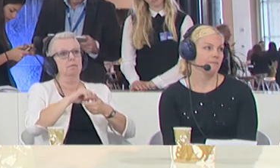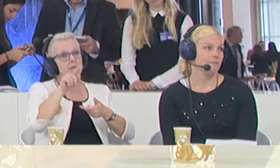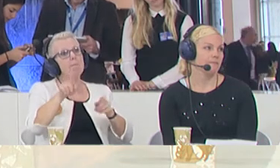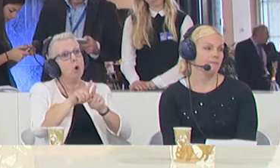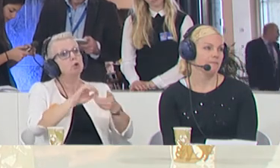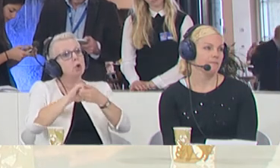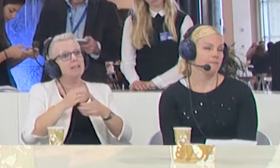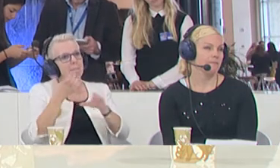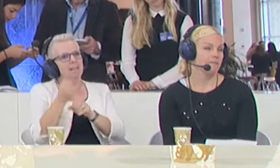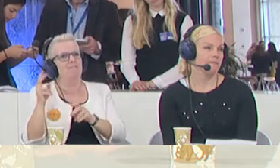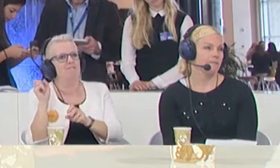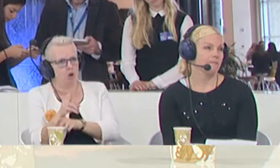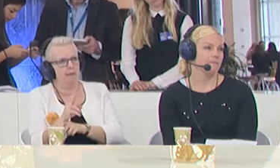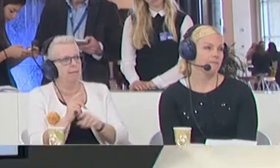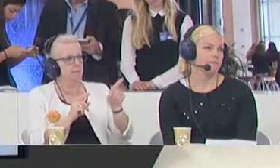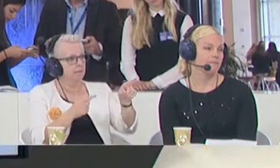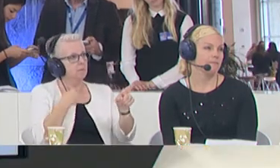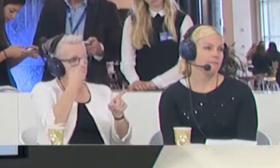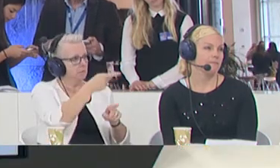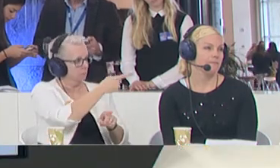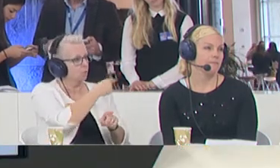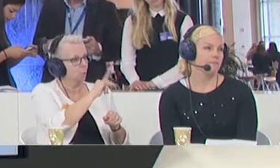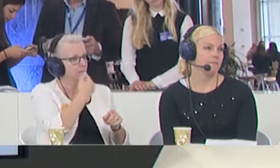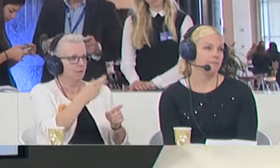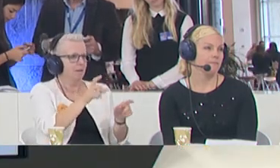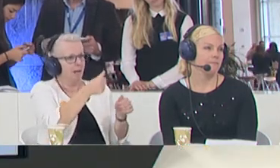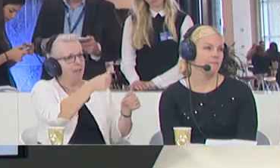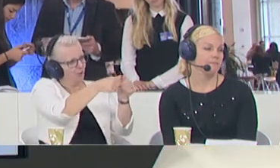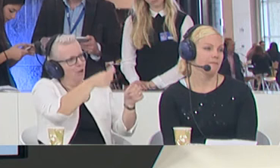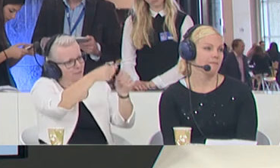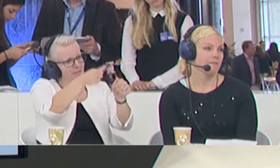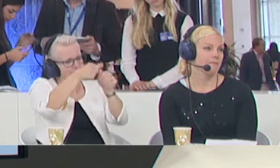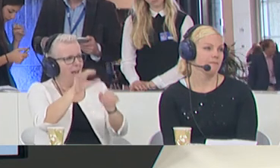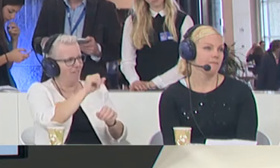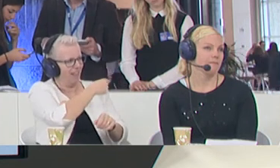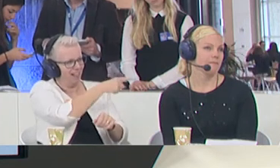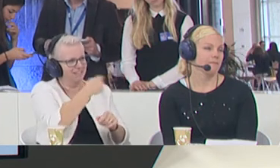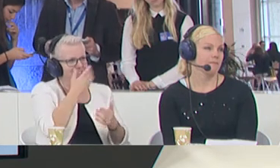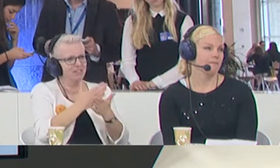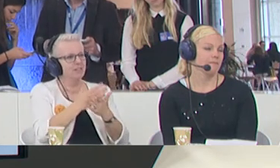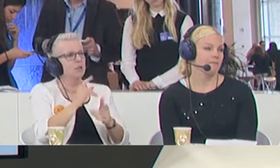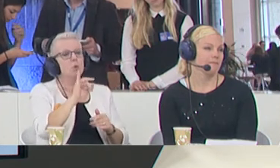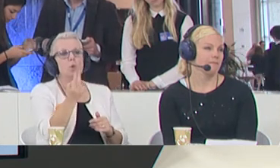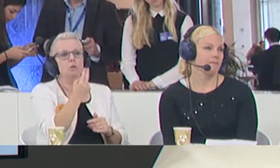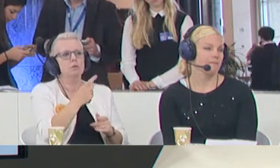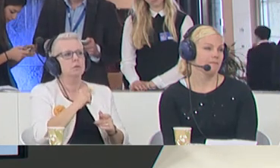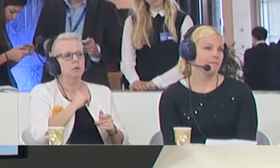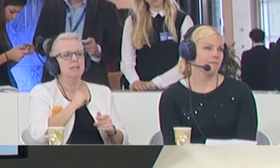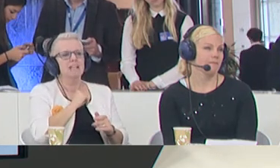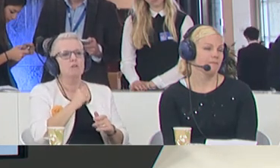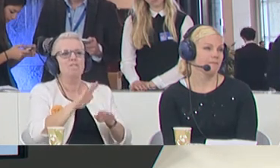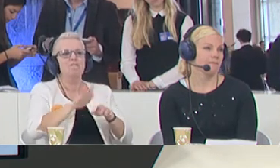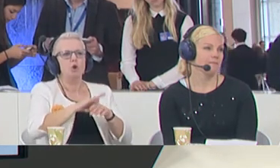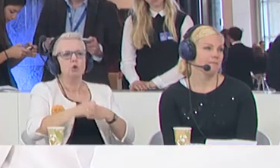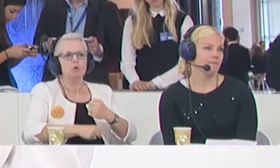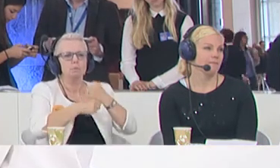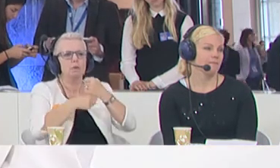refugees. I think in addition to all this, because this is pretty much a lot of it, there needs to be substantial support for